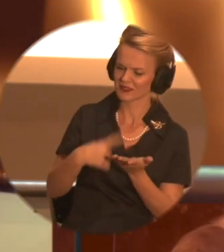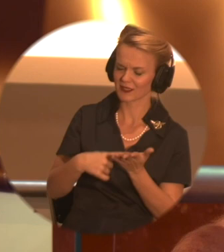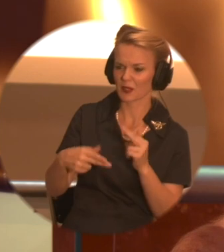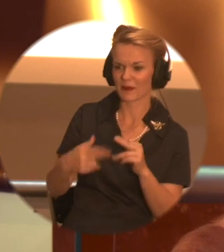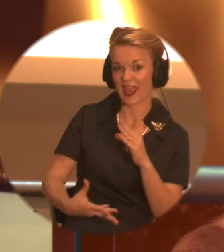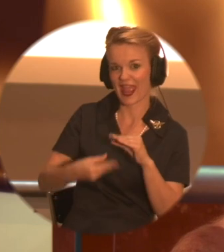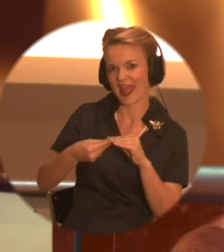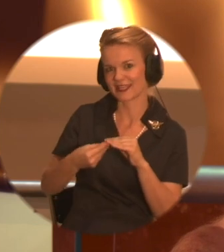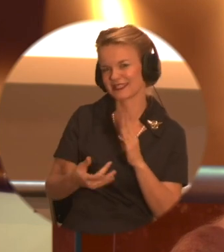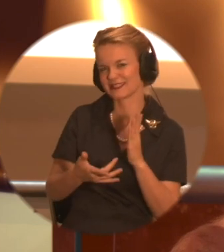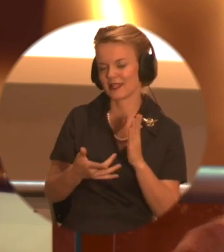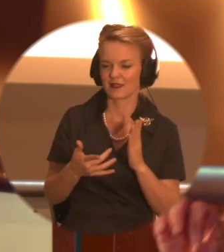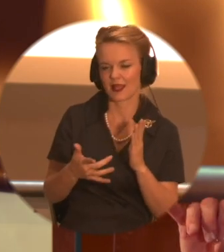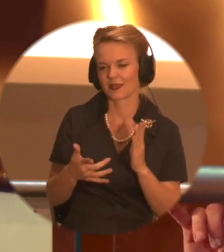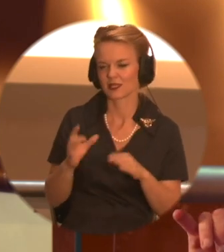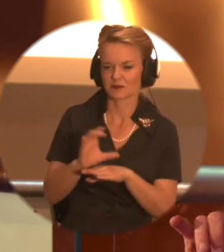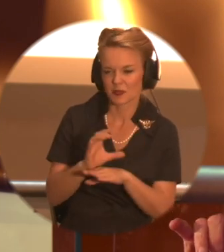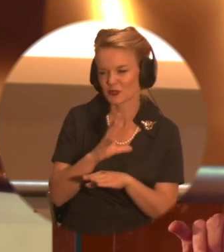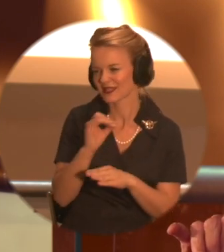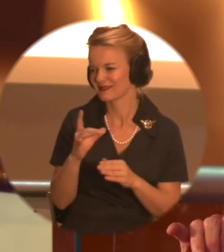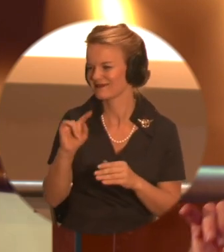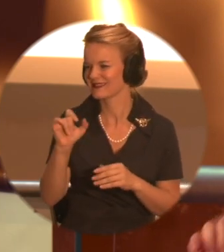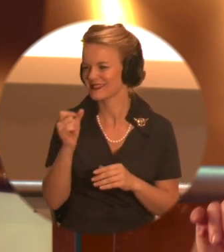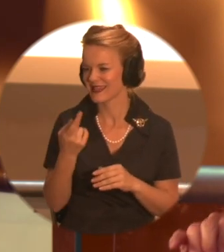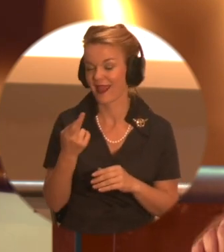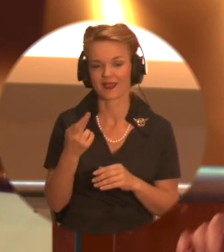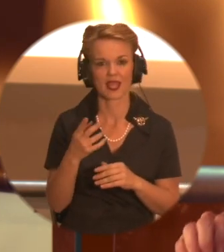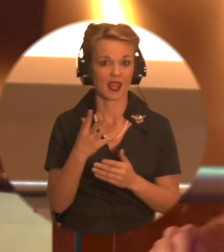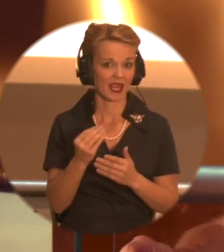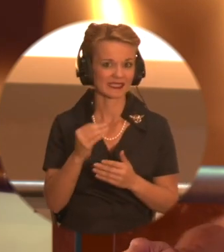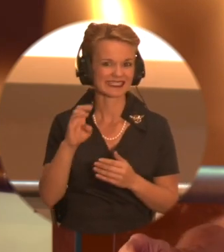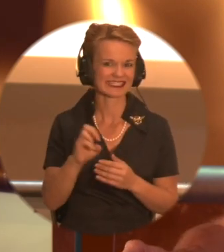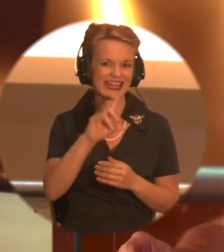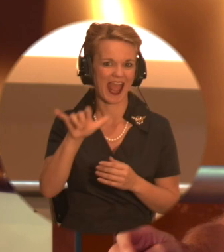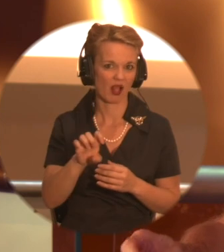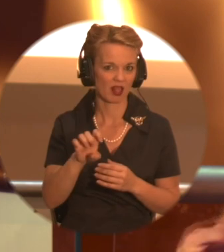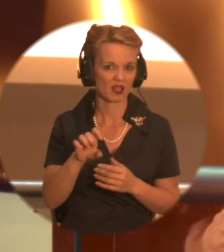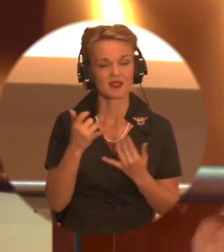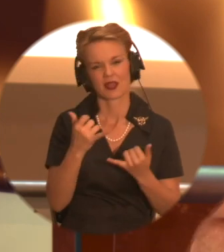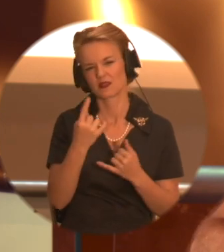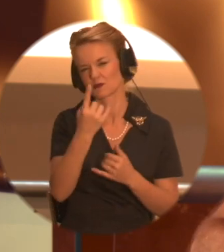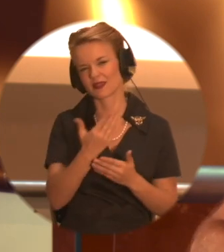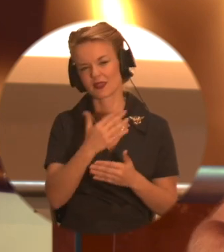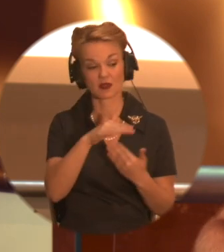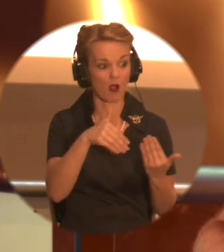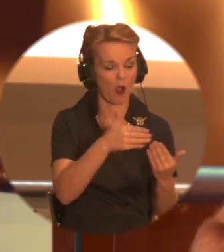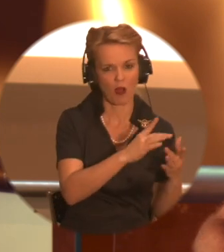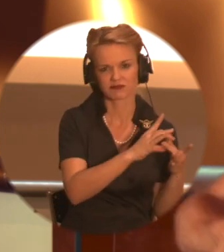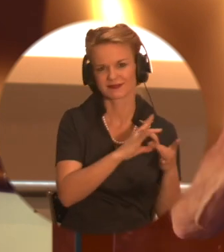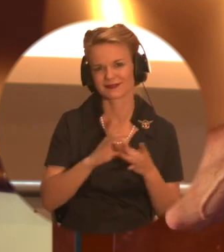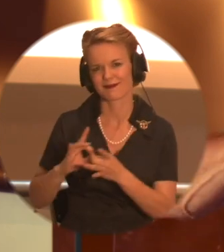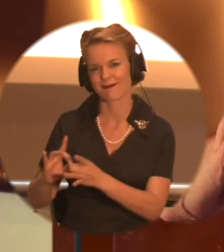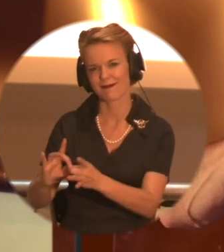and the, also the different styles of puppetry. There is one thing that all the styles has in common for me that I think